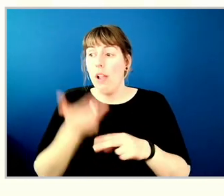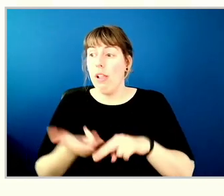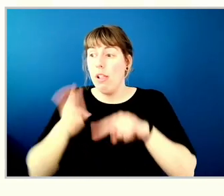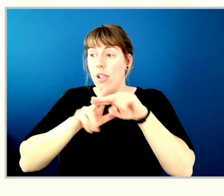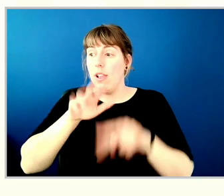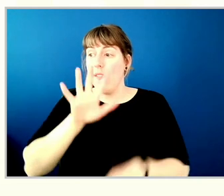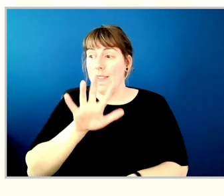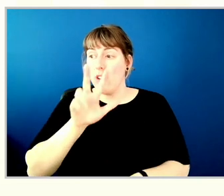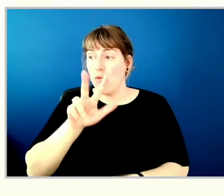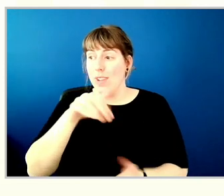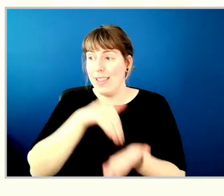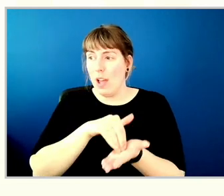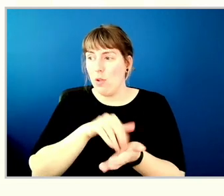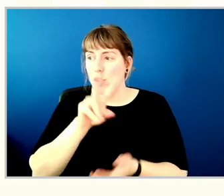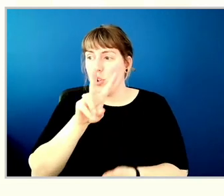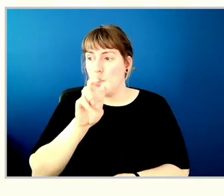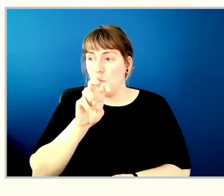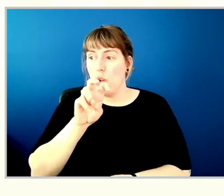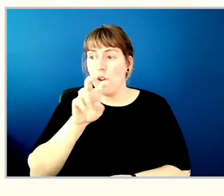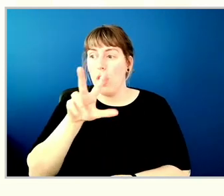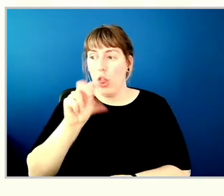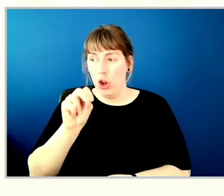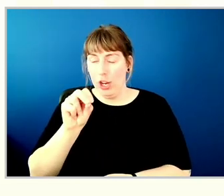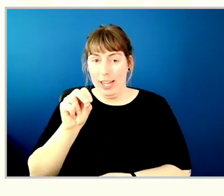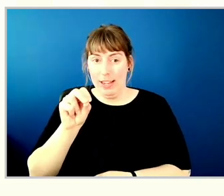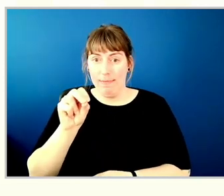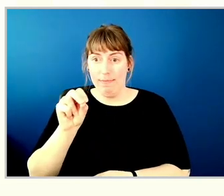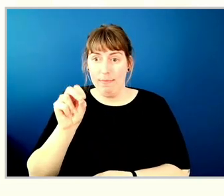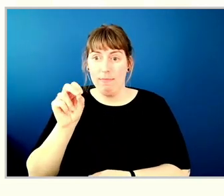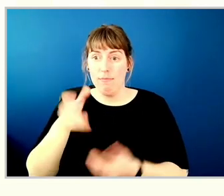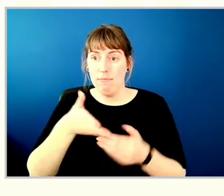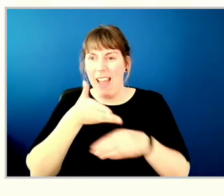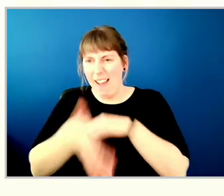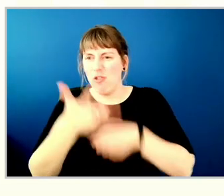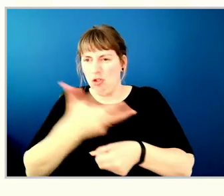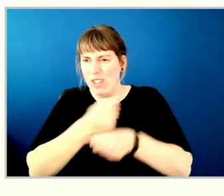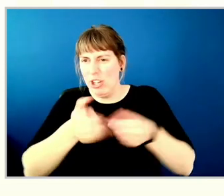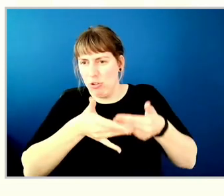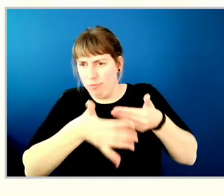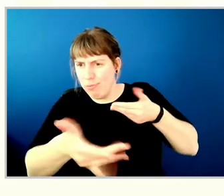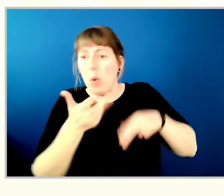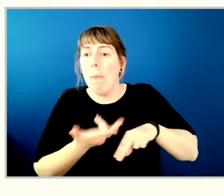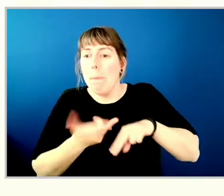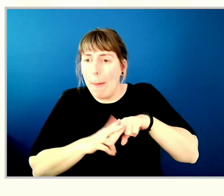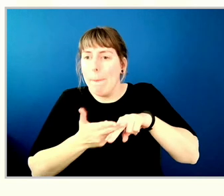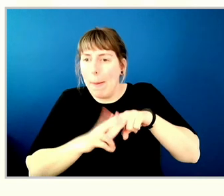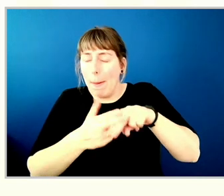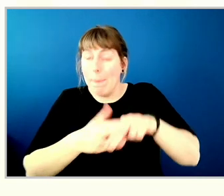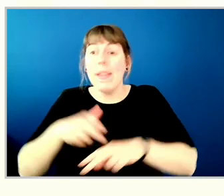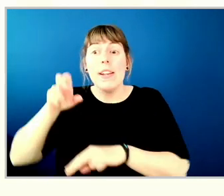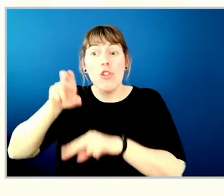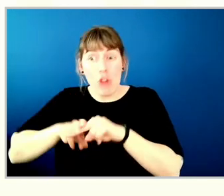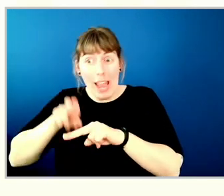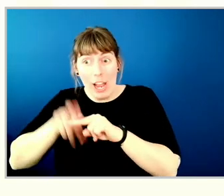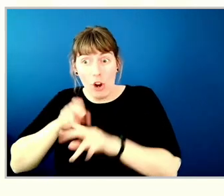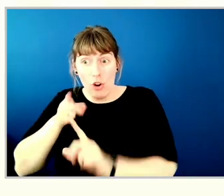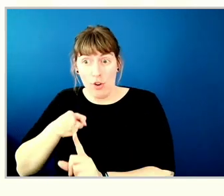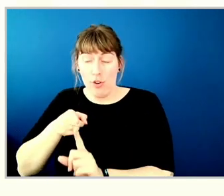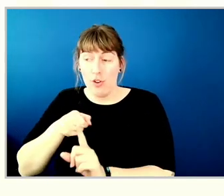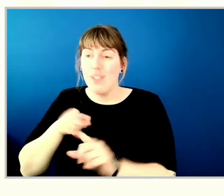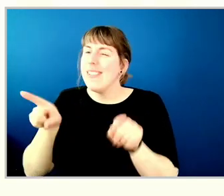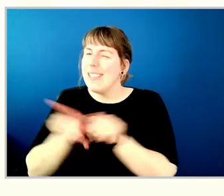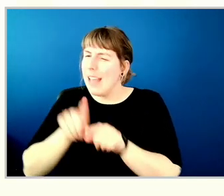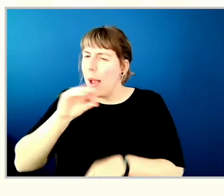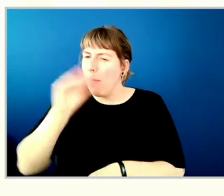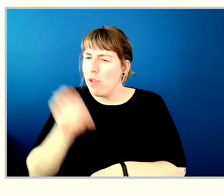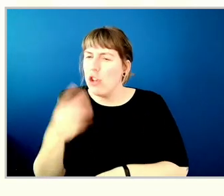,230 at the end of the three years. The committee chairs, same percentage